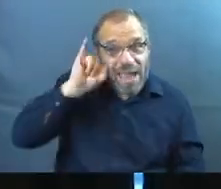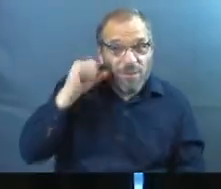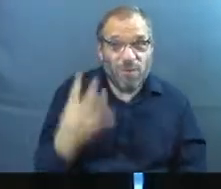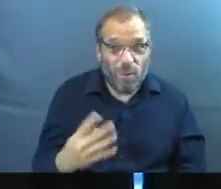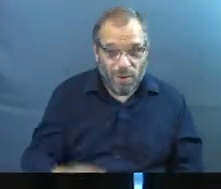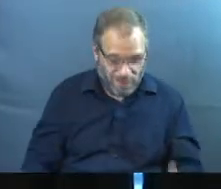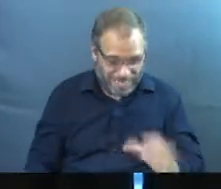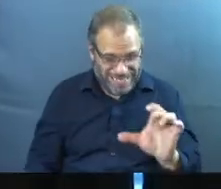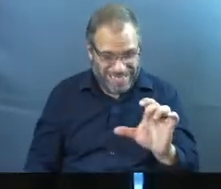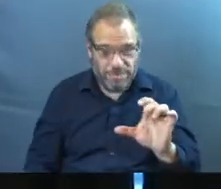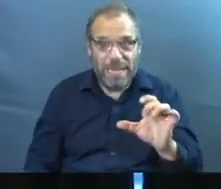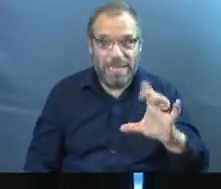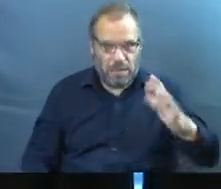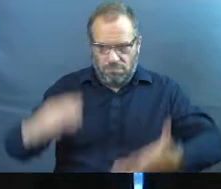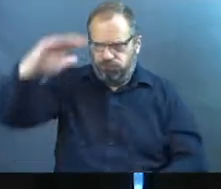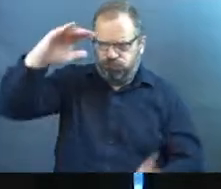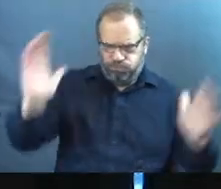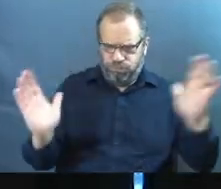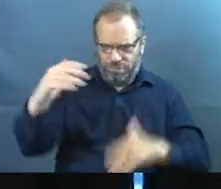was like this big.